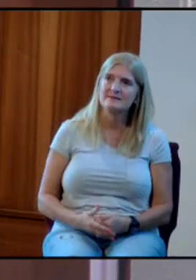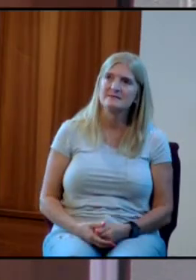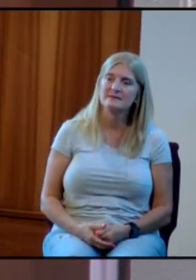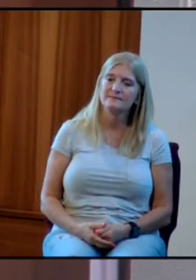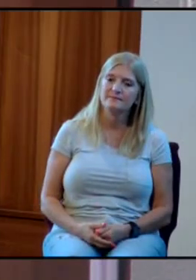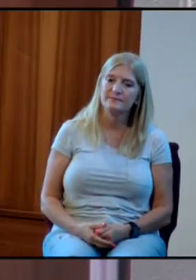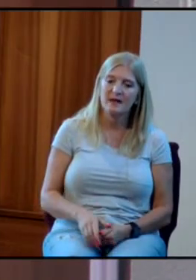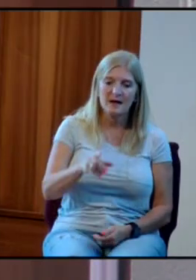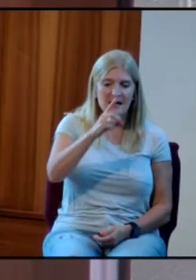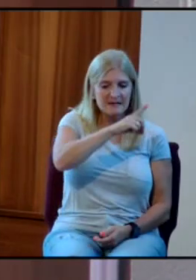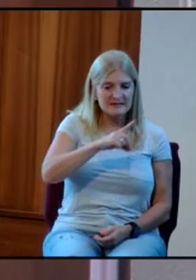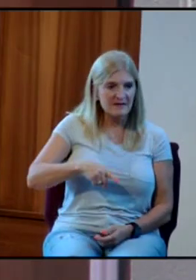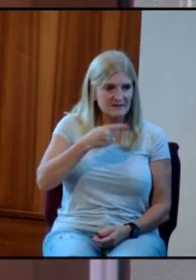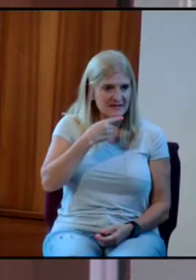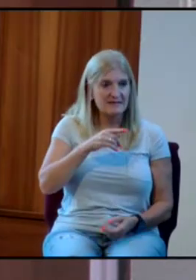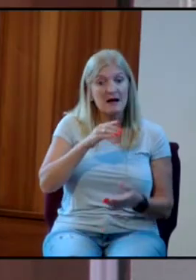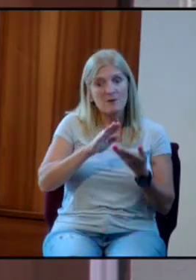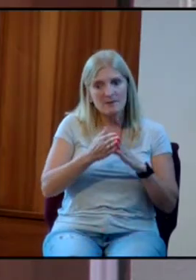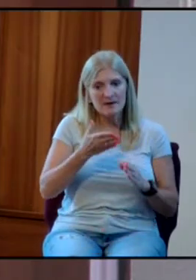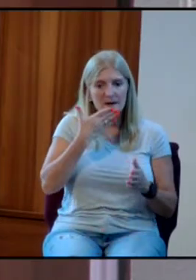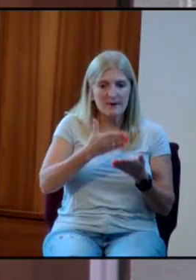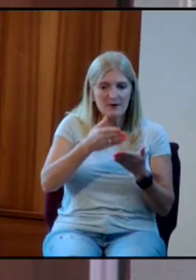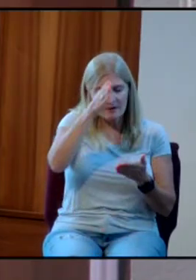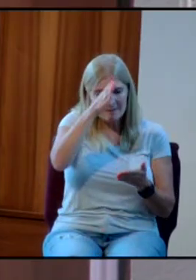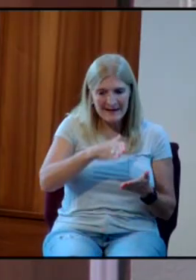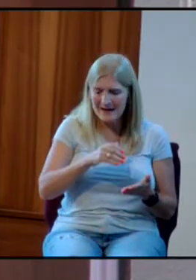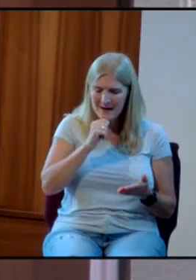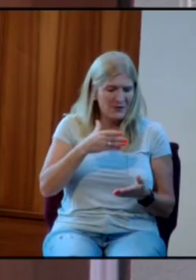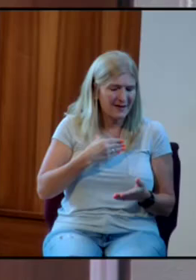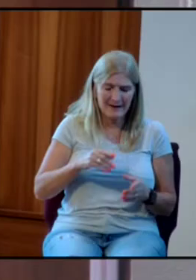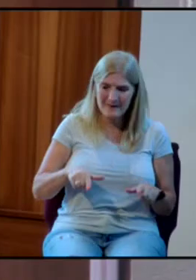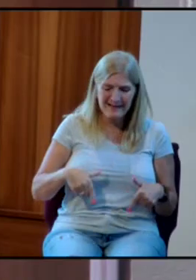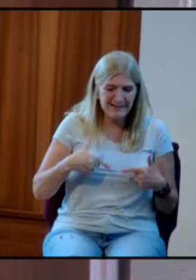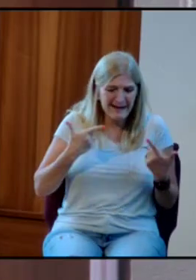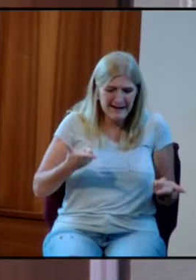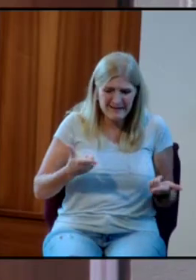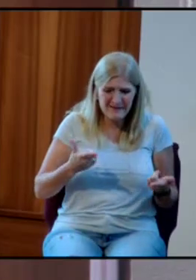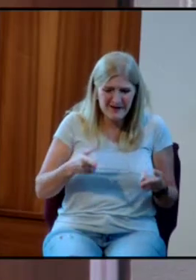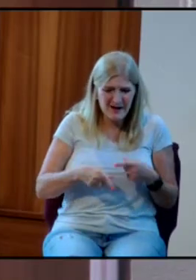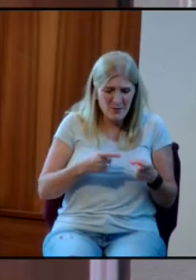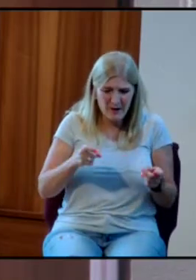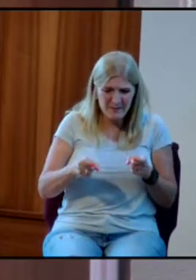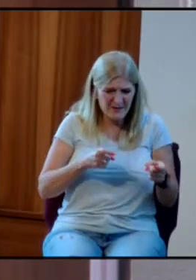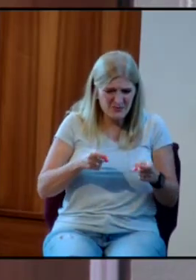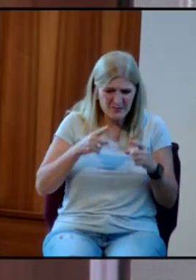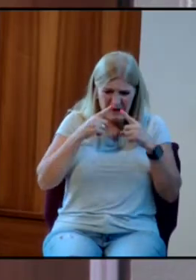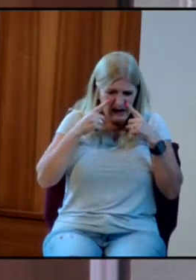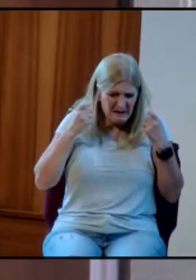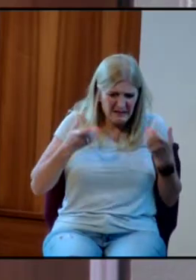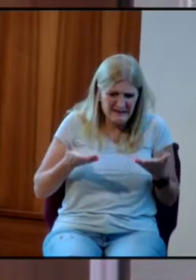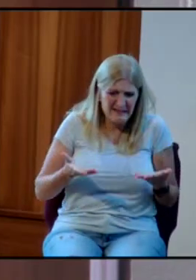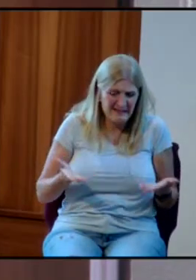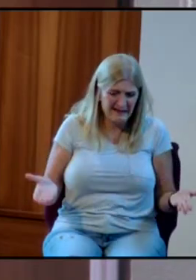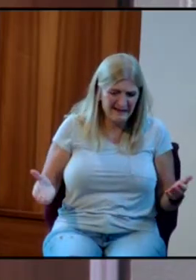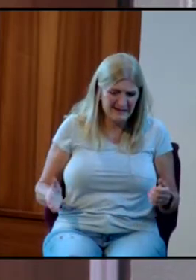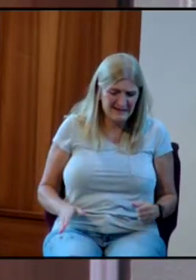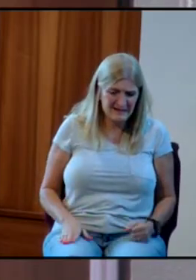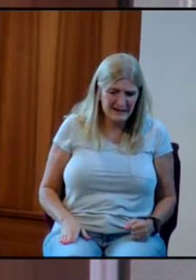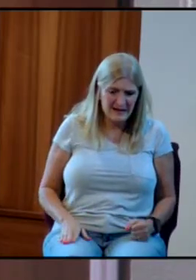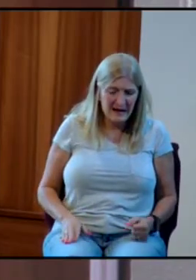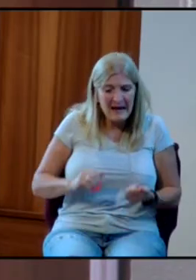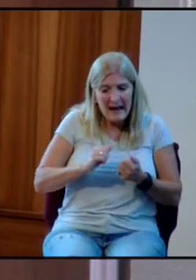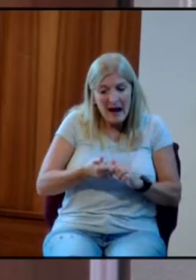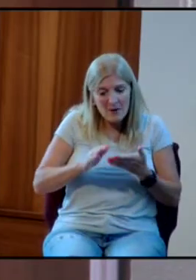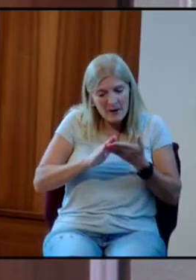want to be a good man. I'm tired of horsing around. I don't like my life when I'm controlled by ugly things. And the way I learn to be a good